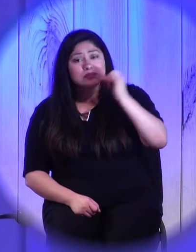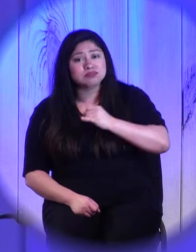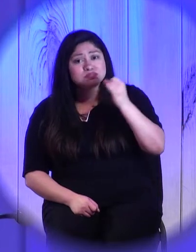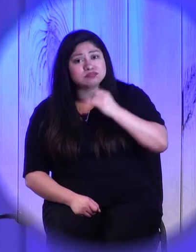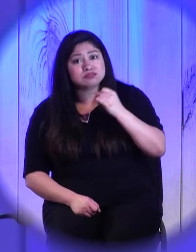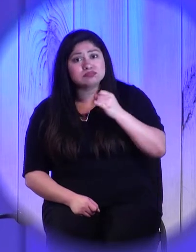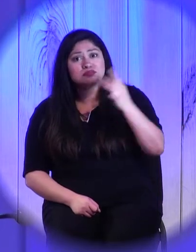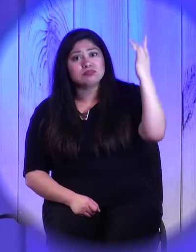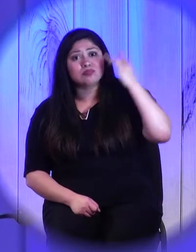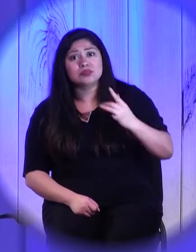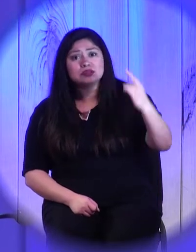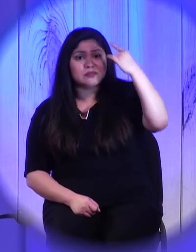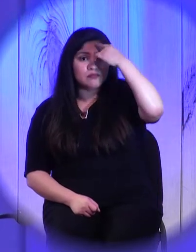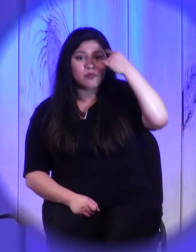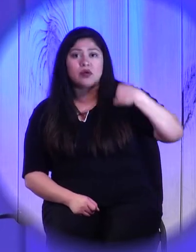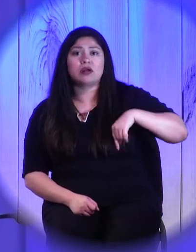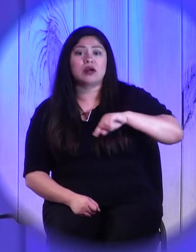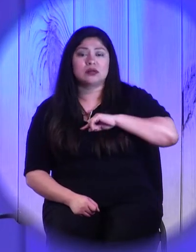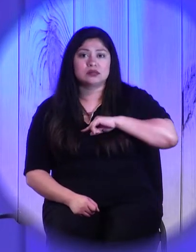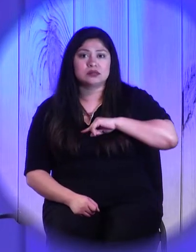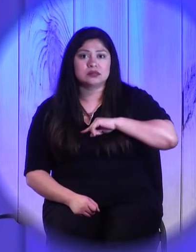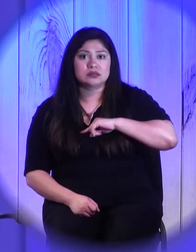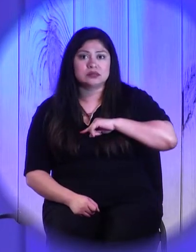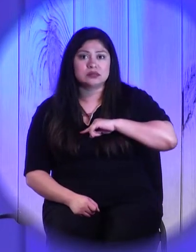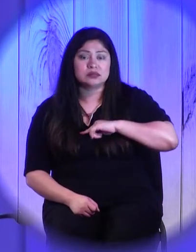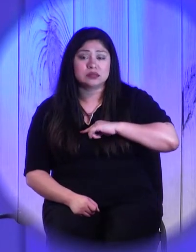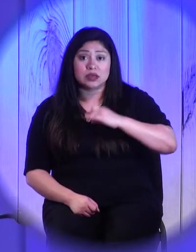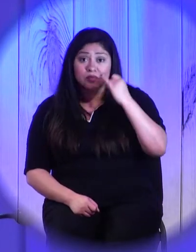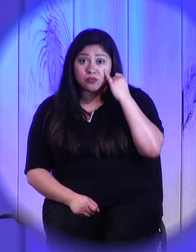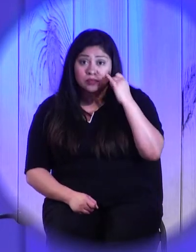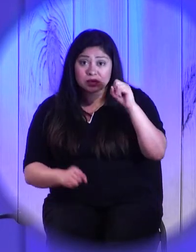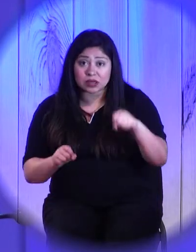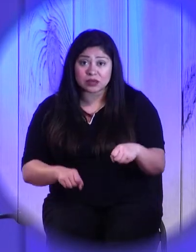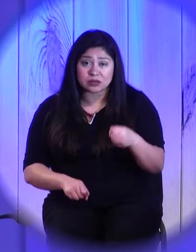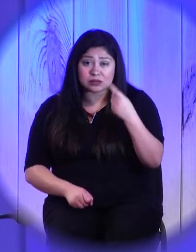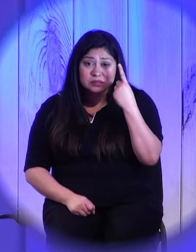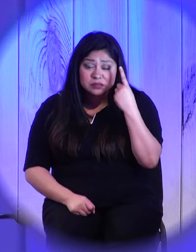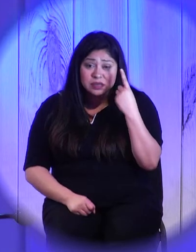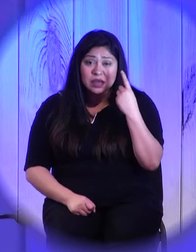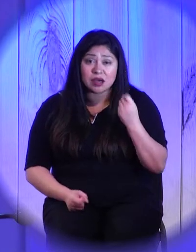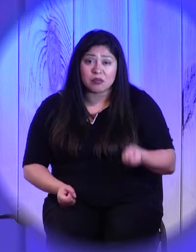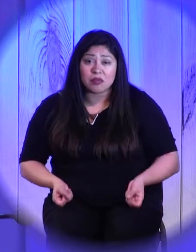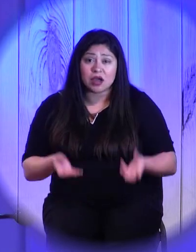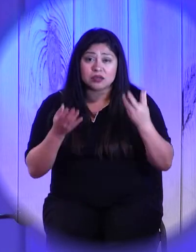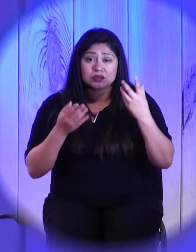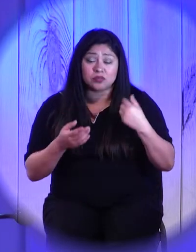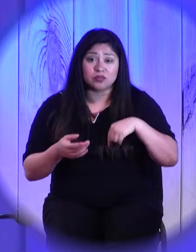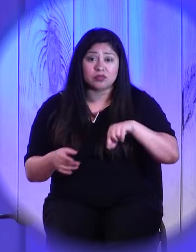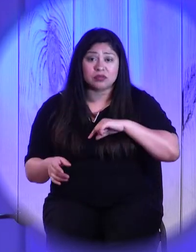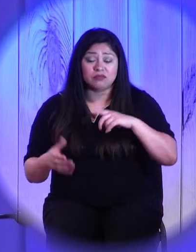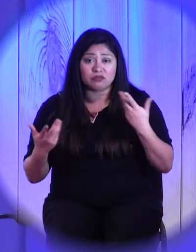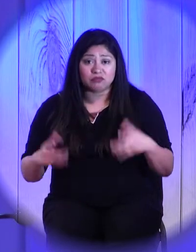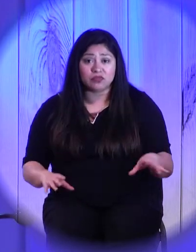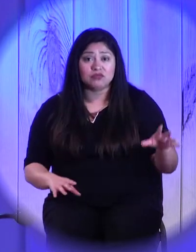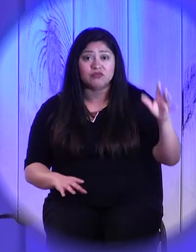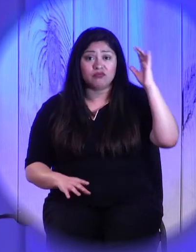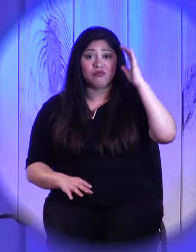If we ever begin to get a clue of how much we have been forgiven,